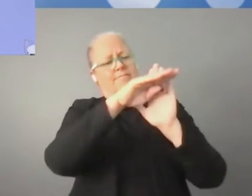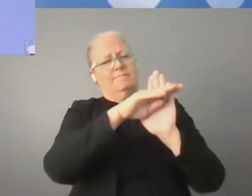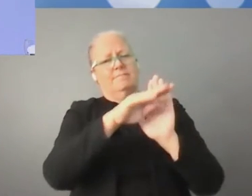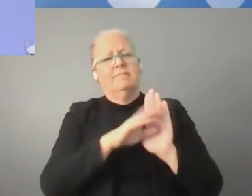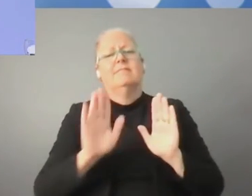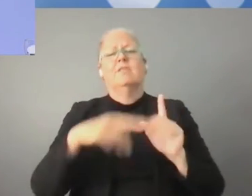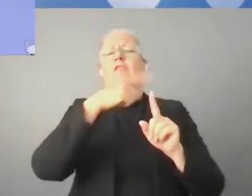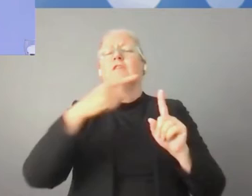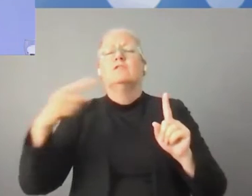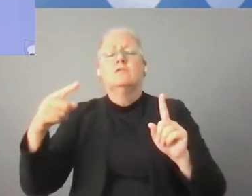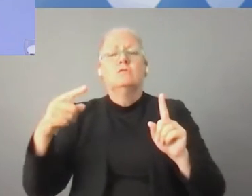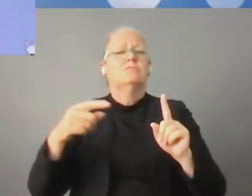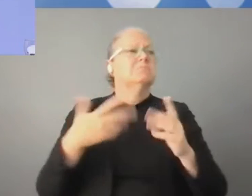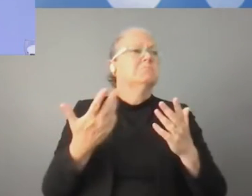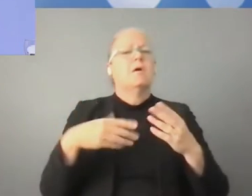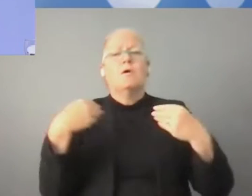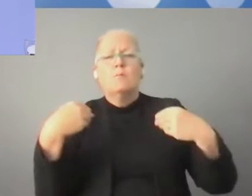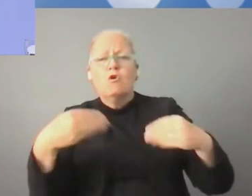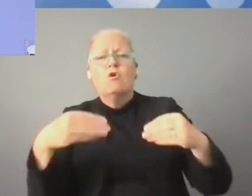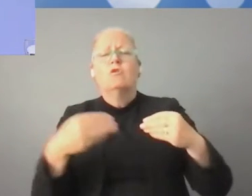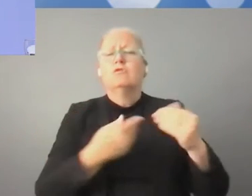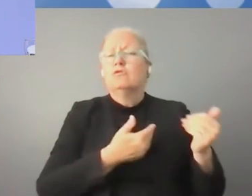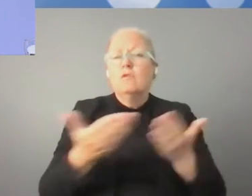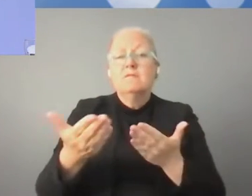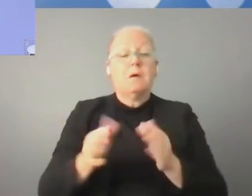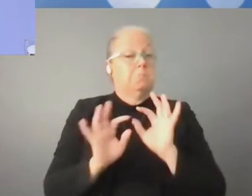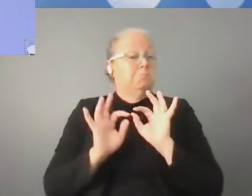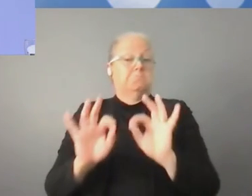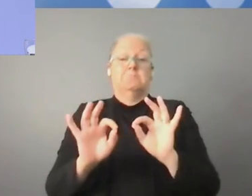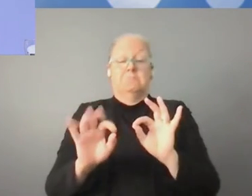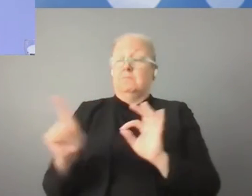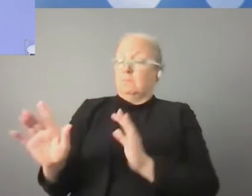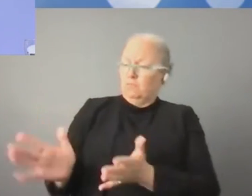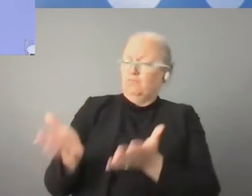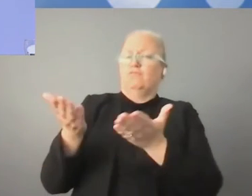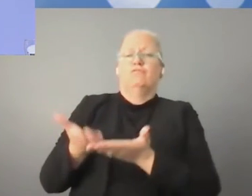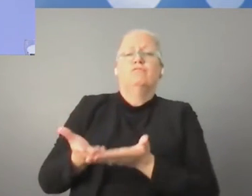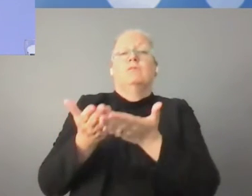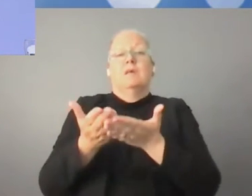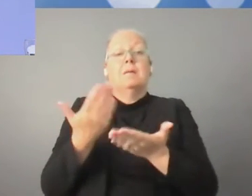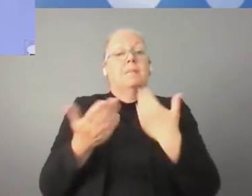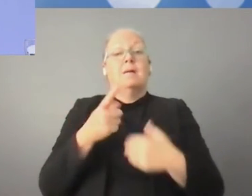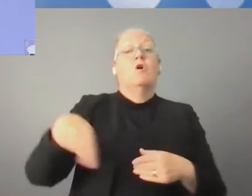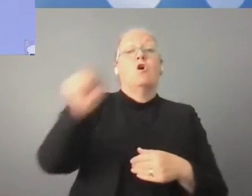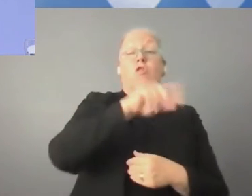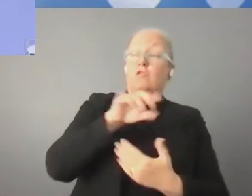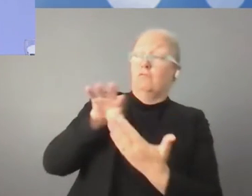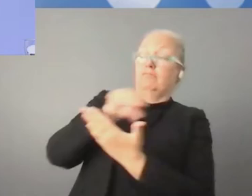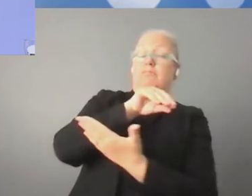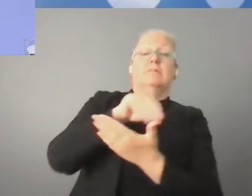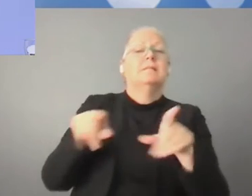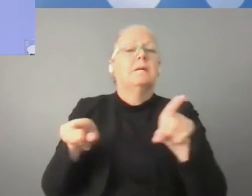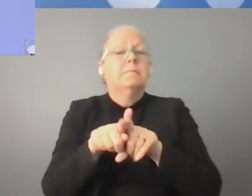that is a very welcome development, which can inspire others. Of course, there are,